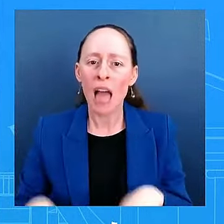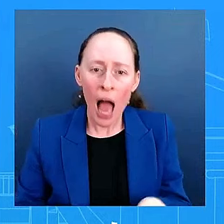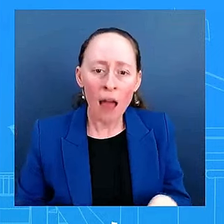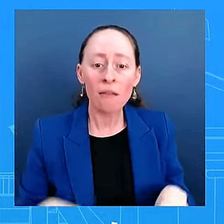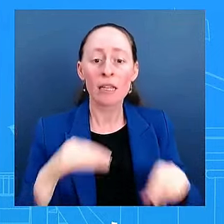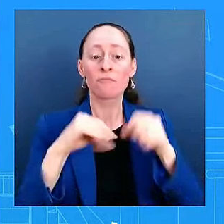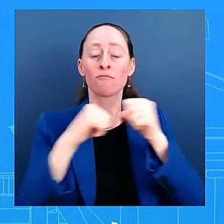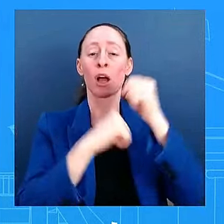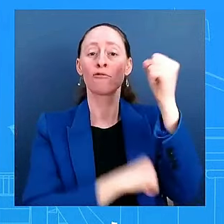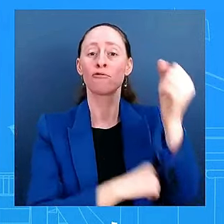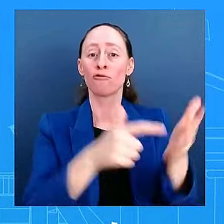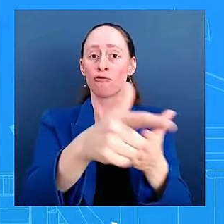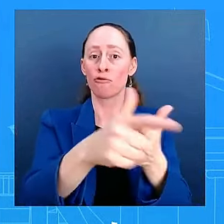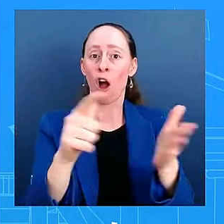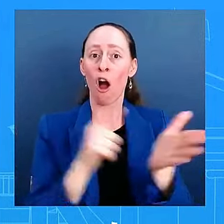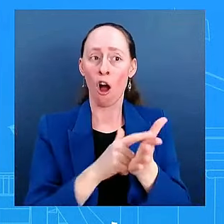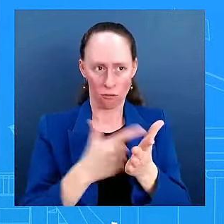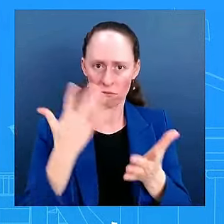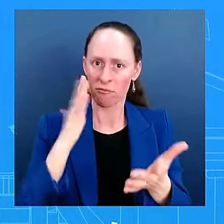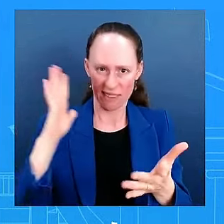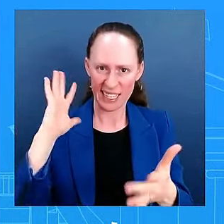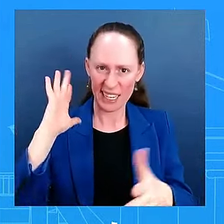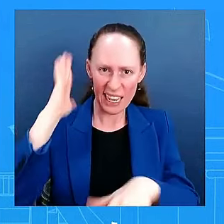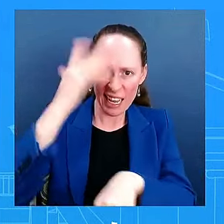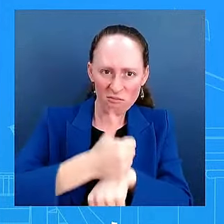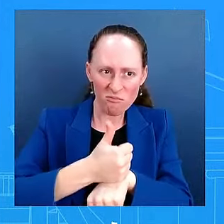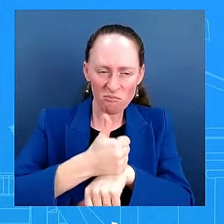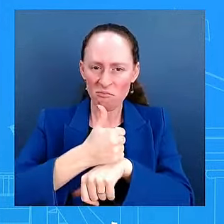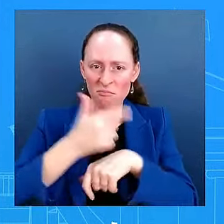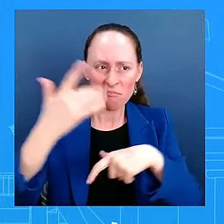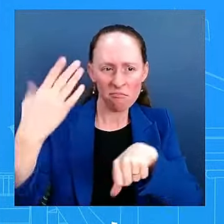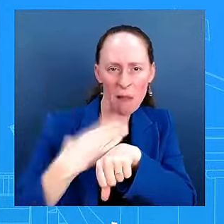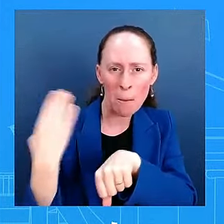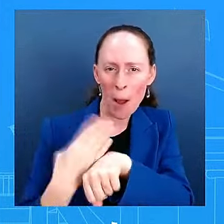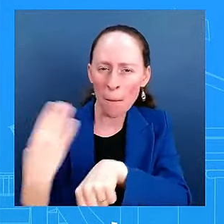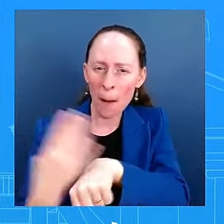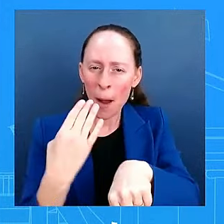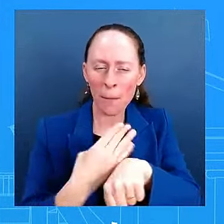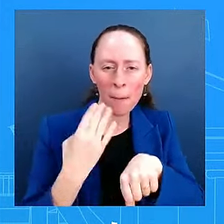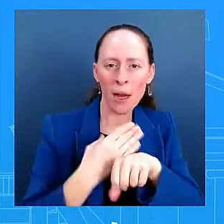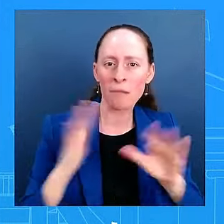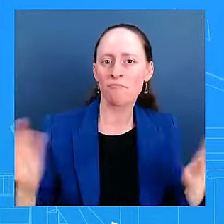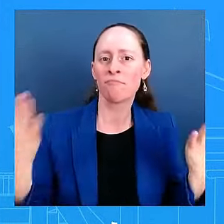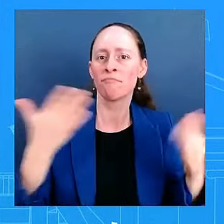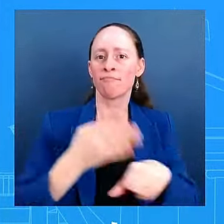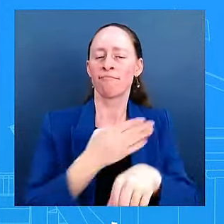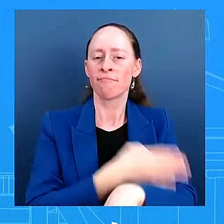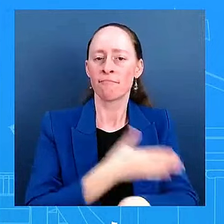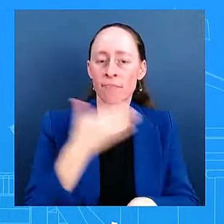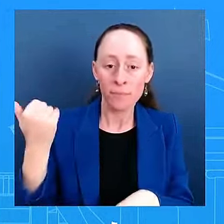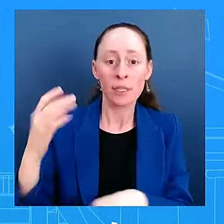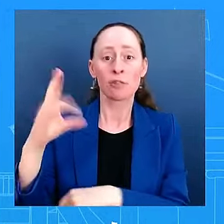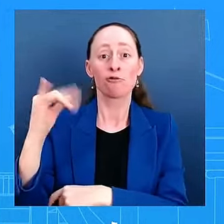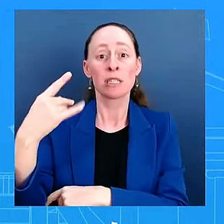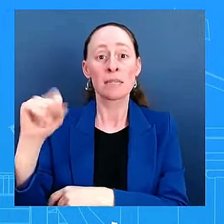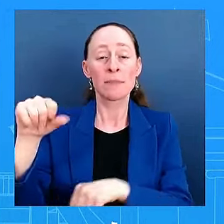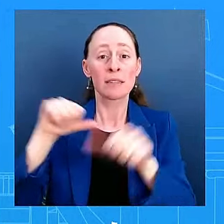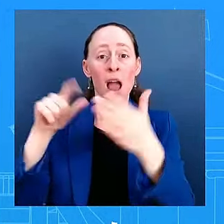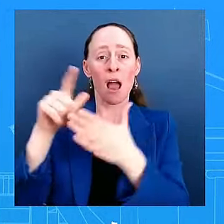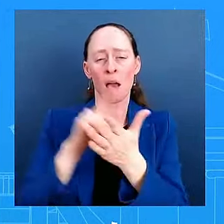Act, the bipartisan infrastructure, the Chips and Science Act, thank you so much. These are things that were able to get us out of the pandemic.